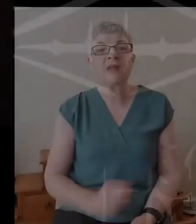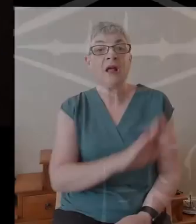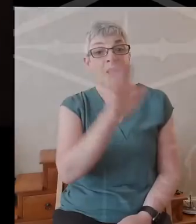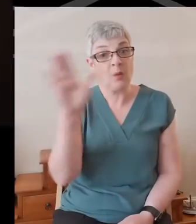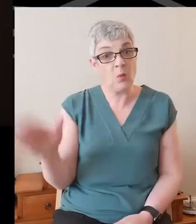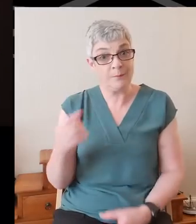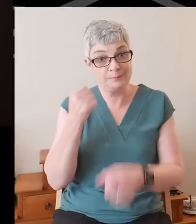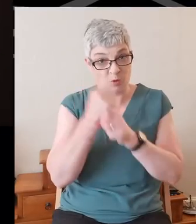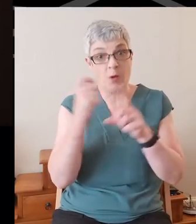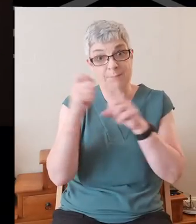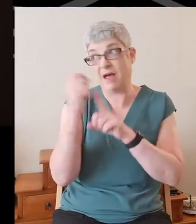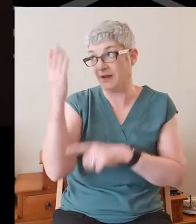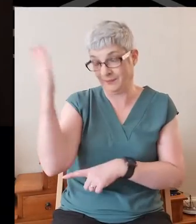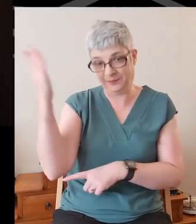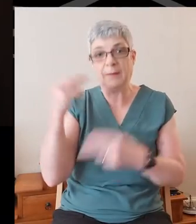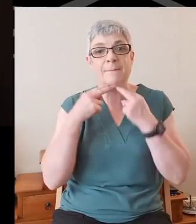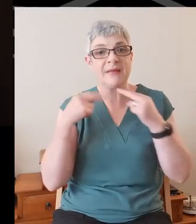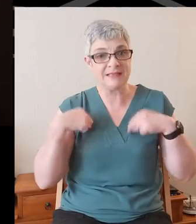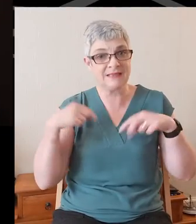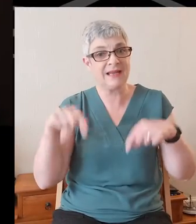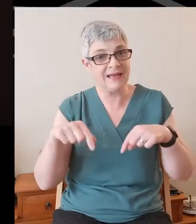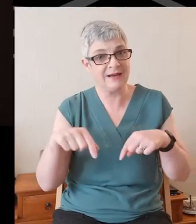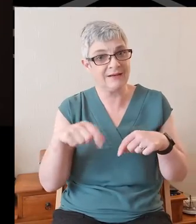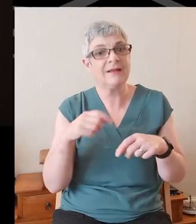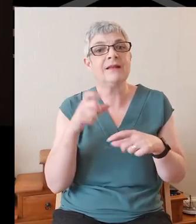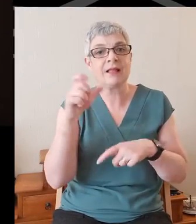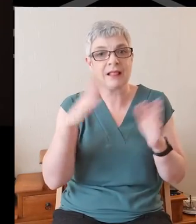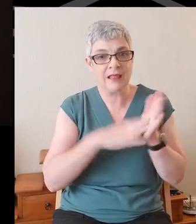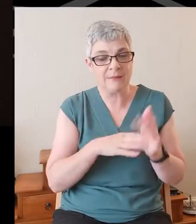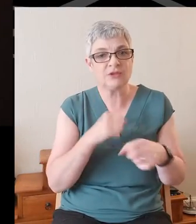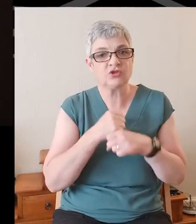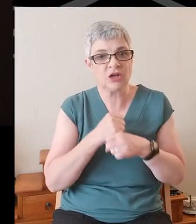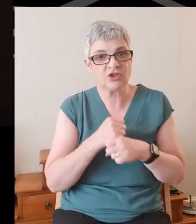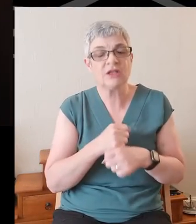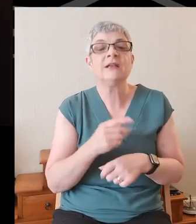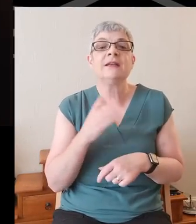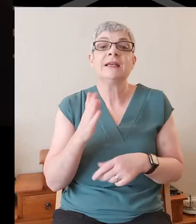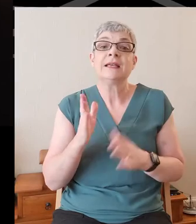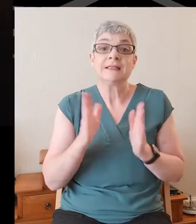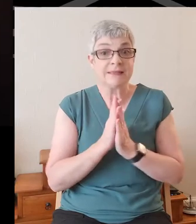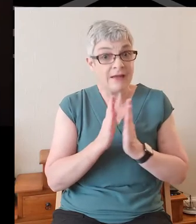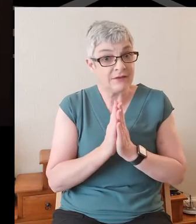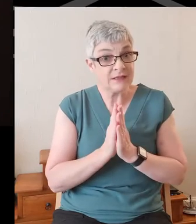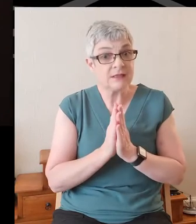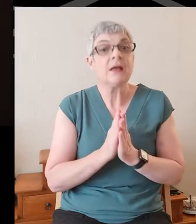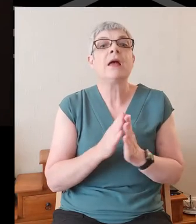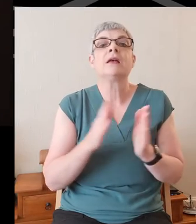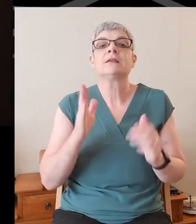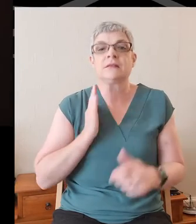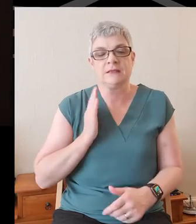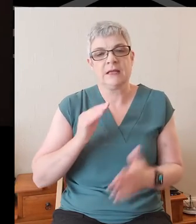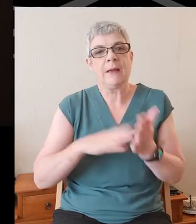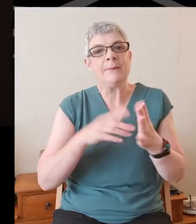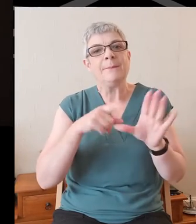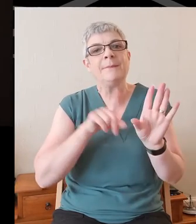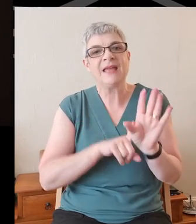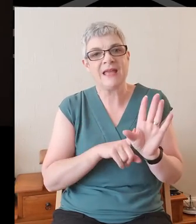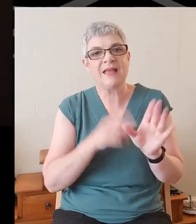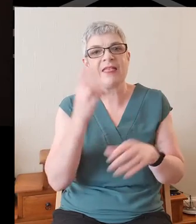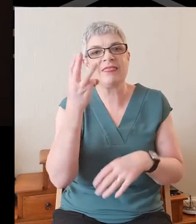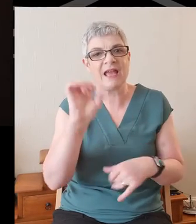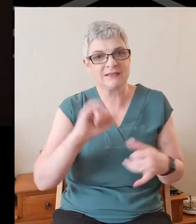Hello, my name is Gordon Palmer, I'm minister here at Clement Parish Church, and this is our service for Sunday, May the 30th. Miriam